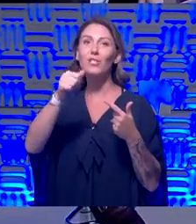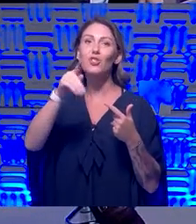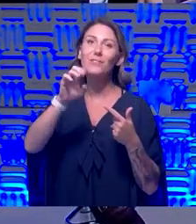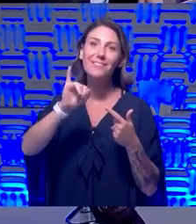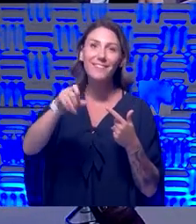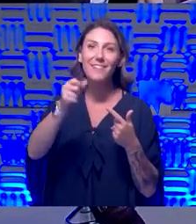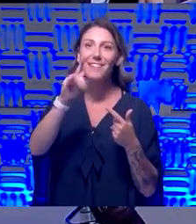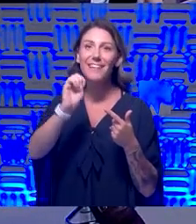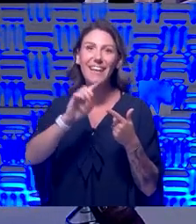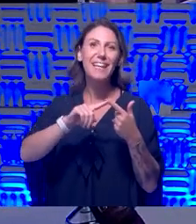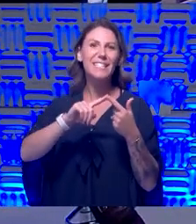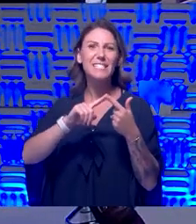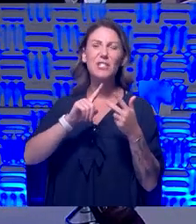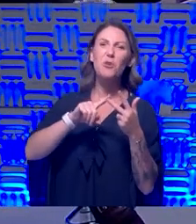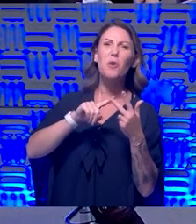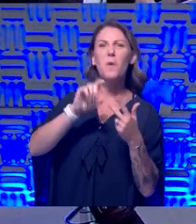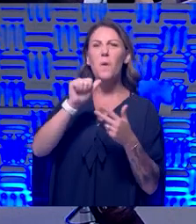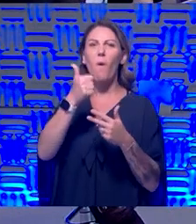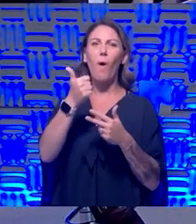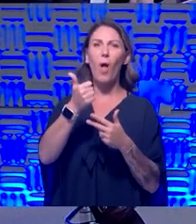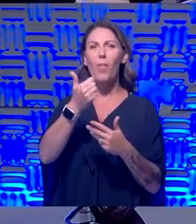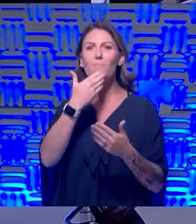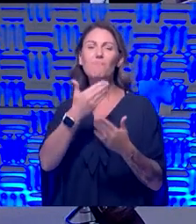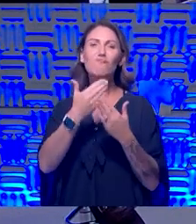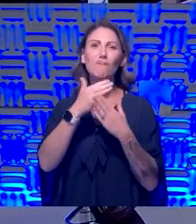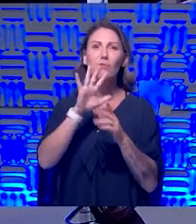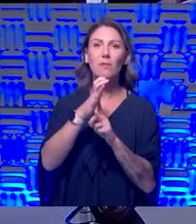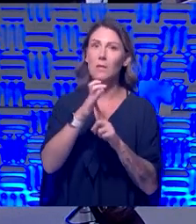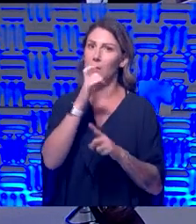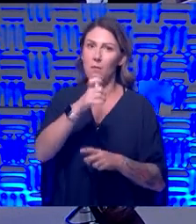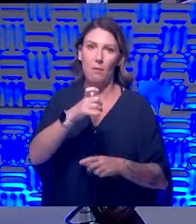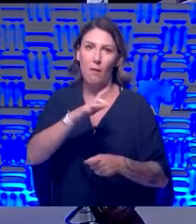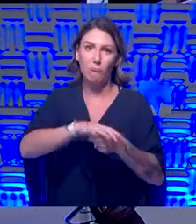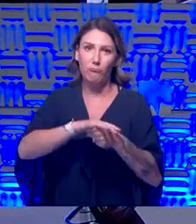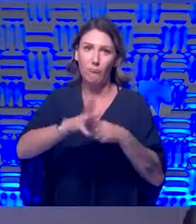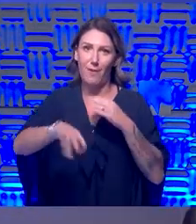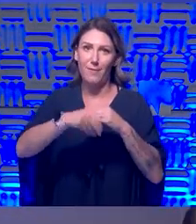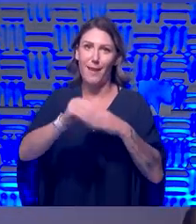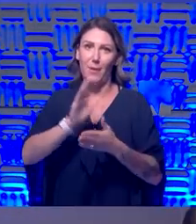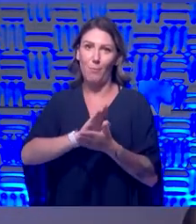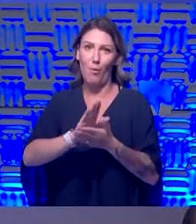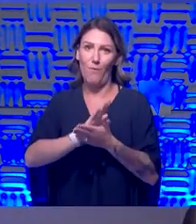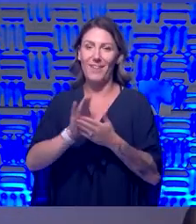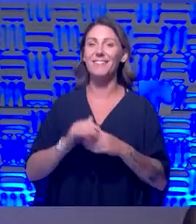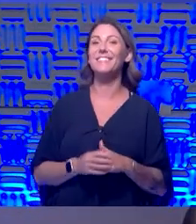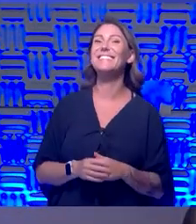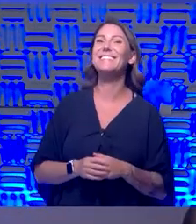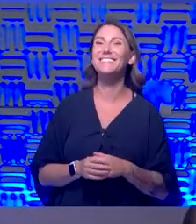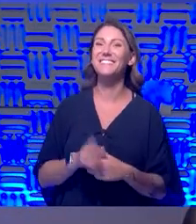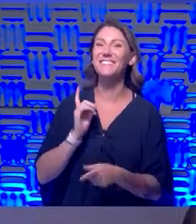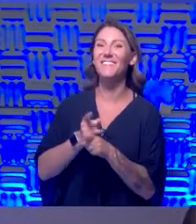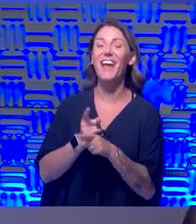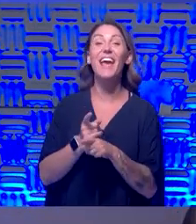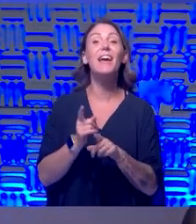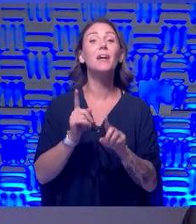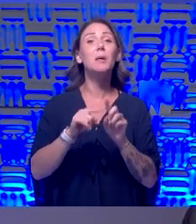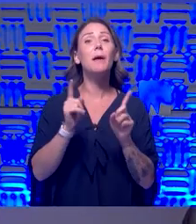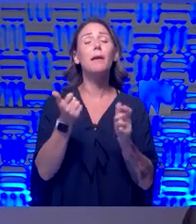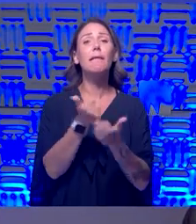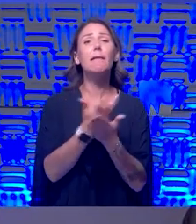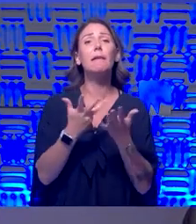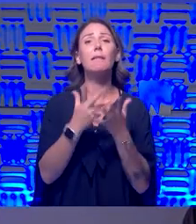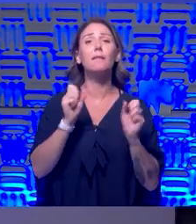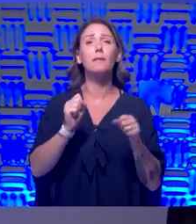it's only, you know, wholesome shows. Okay, cool. No more stress. Fair enough. So, you know, any, but anything that we can, uh, share the